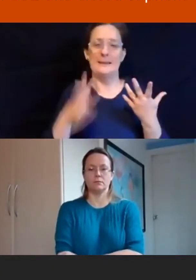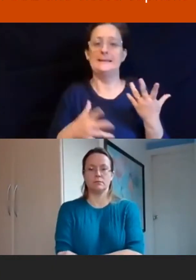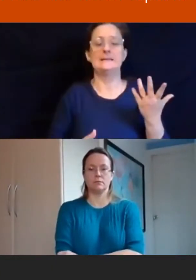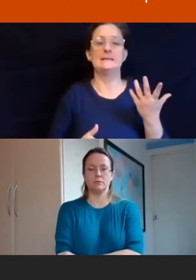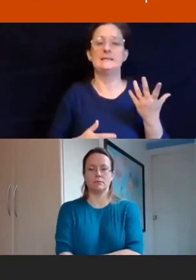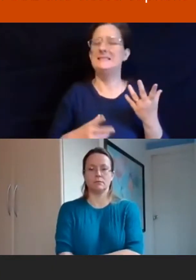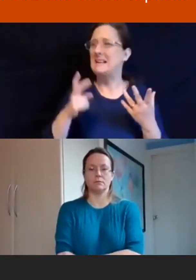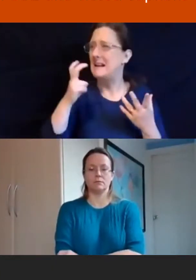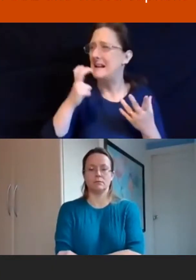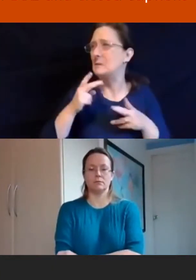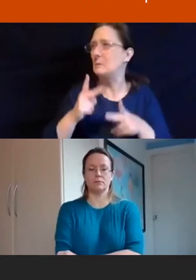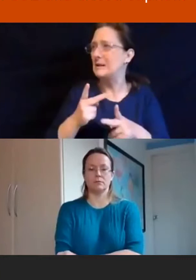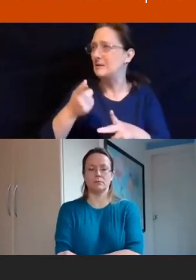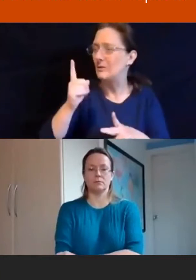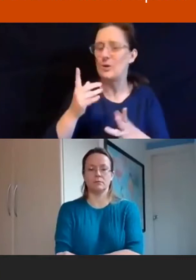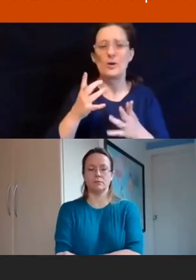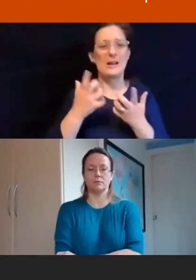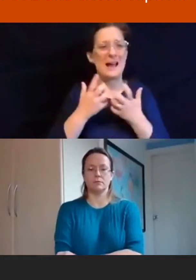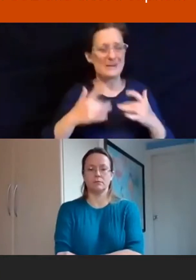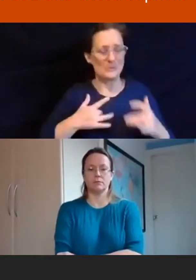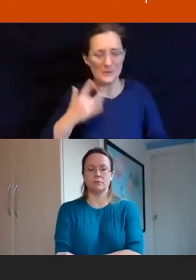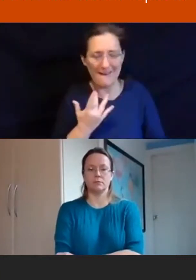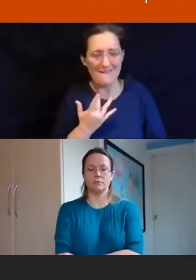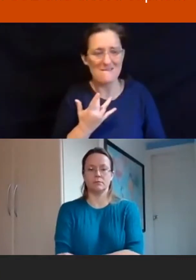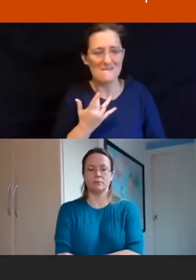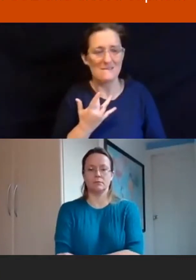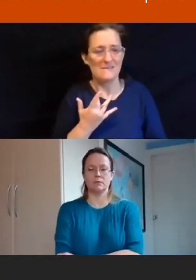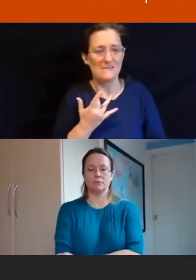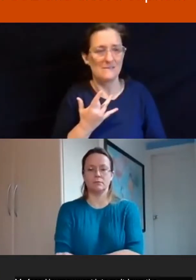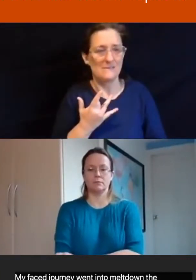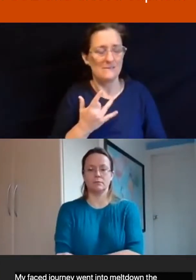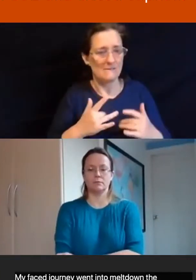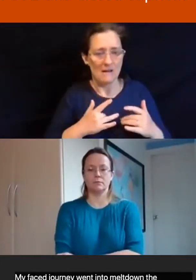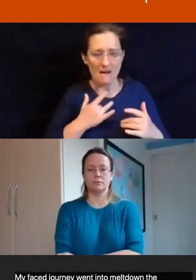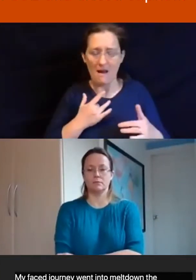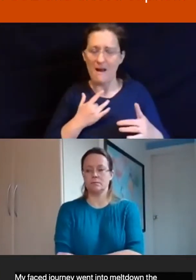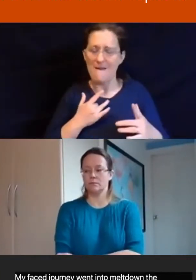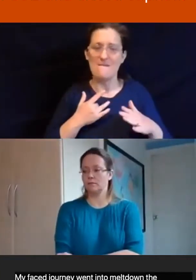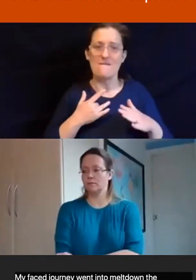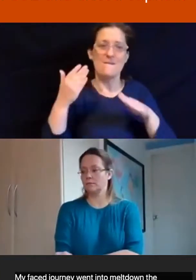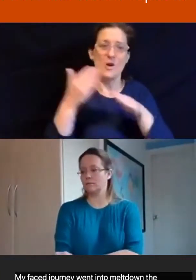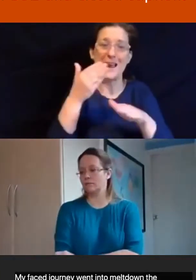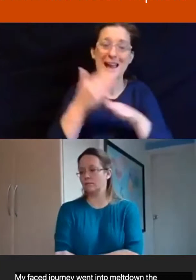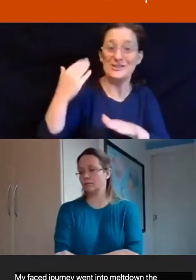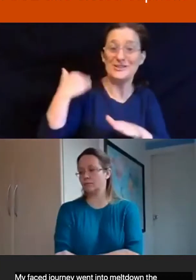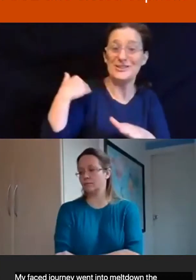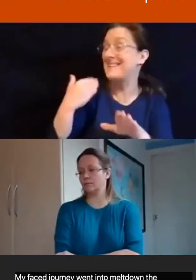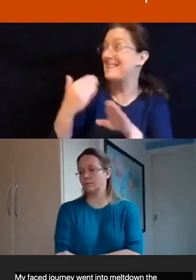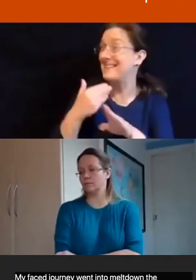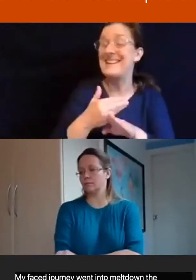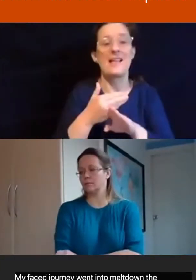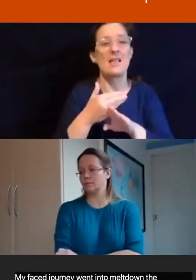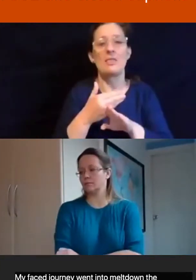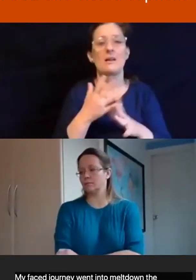of God, the way of living, what I thought to be a lifelong vocation. And